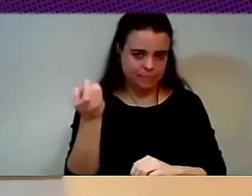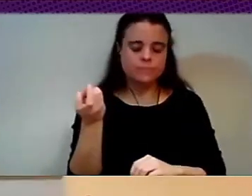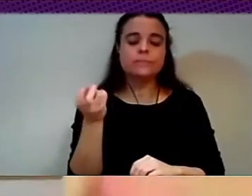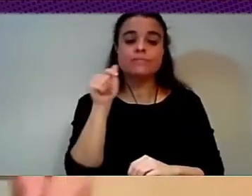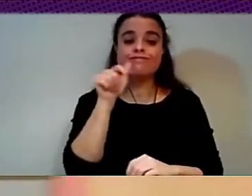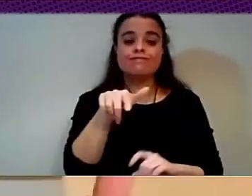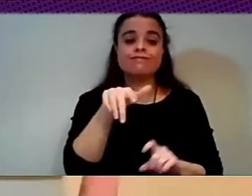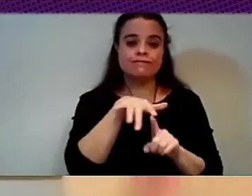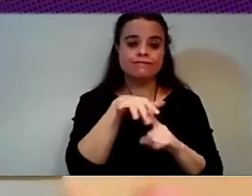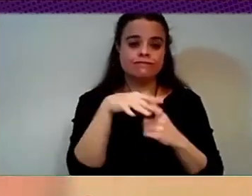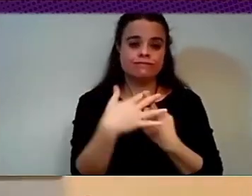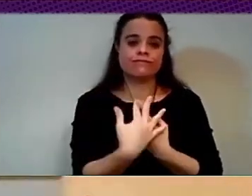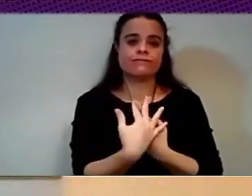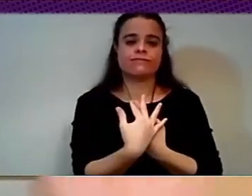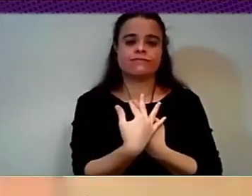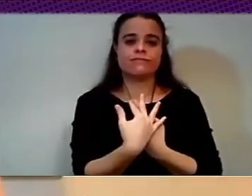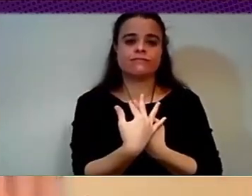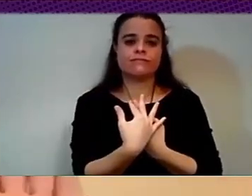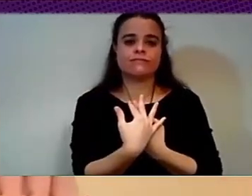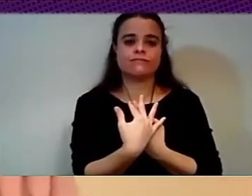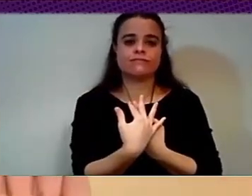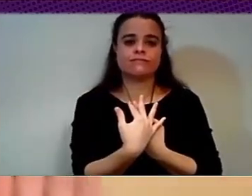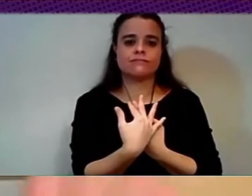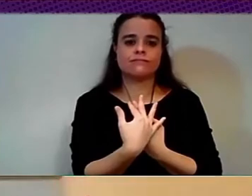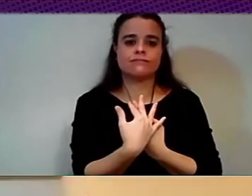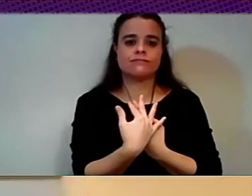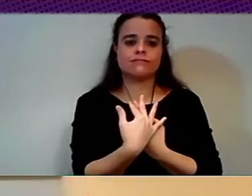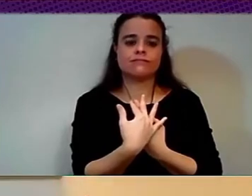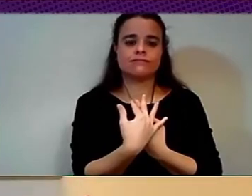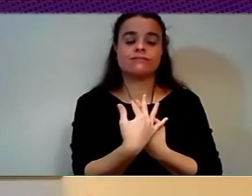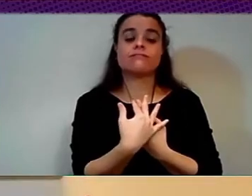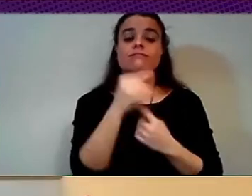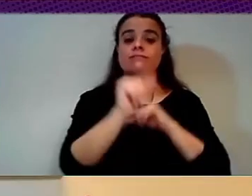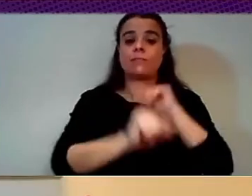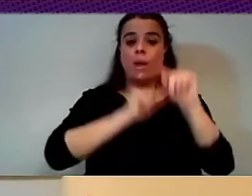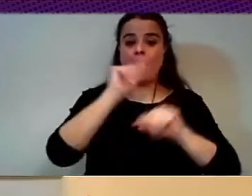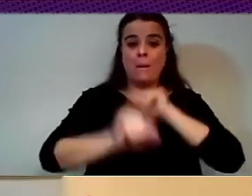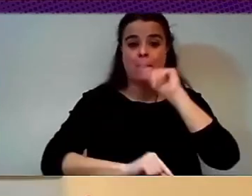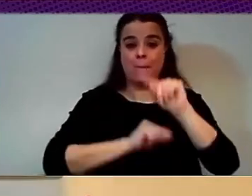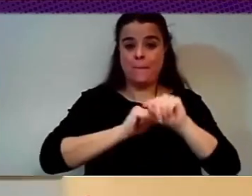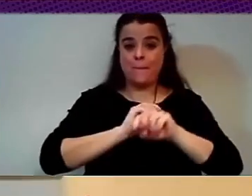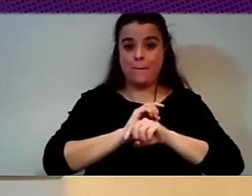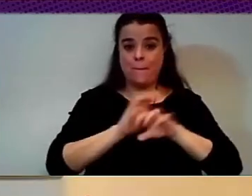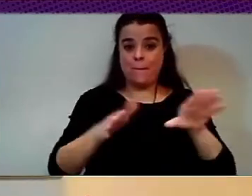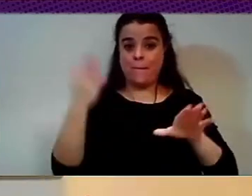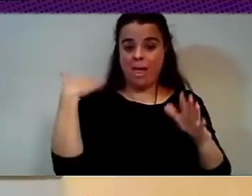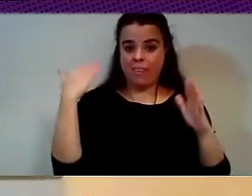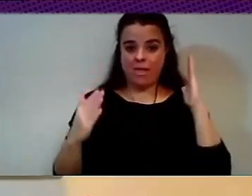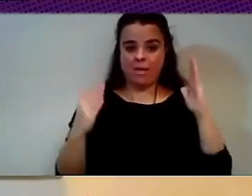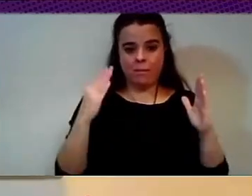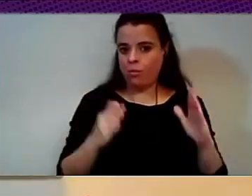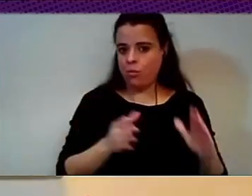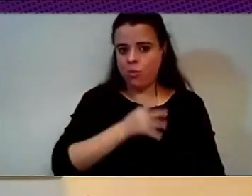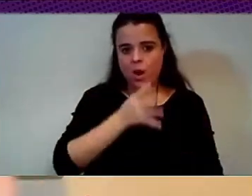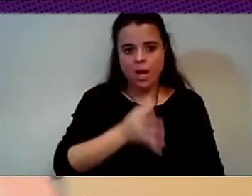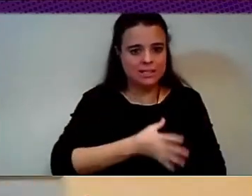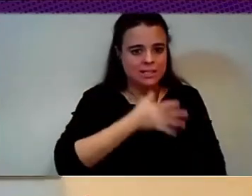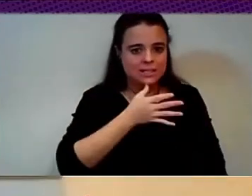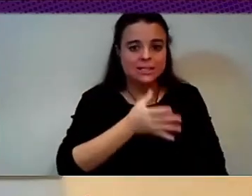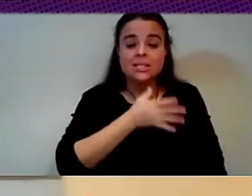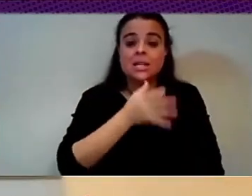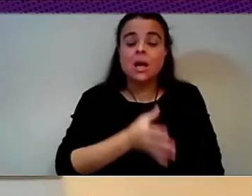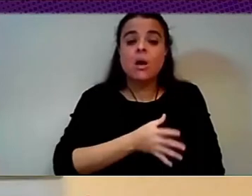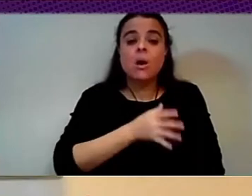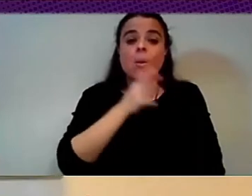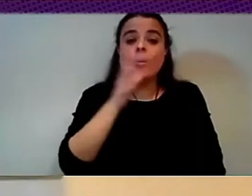this was a positive shock. So the stock value skyrocketed. They became much richer. Their market power increased. And obviously